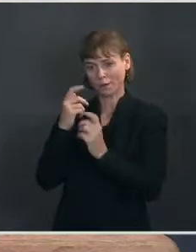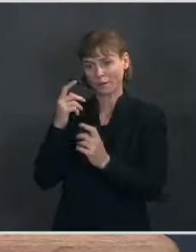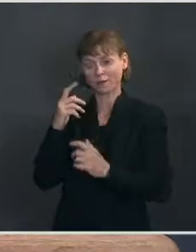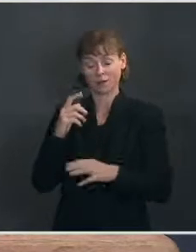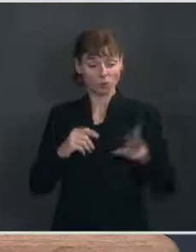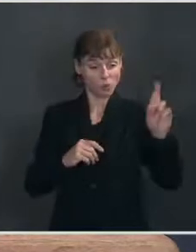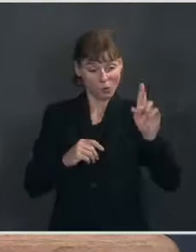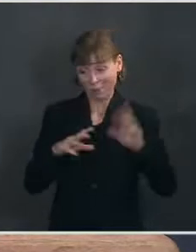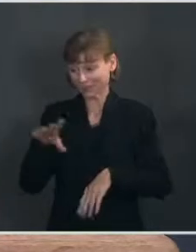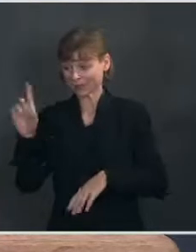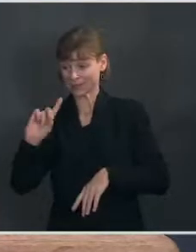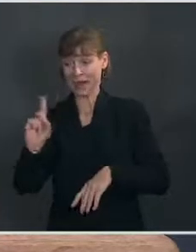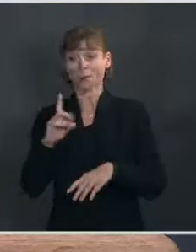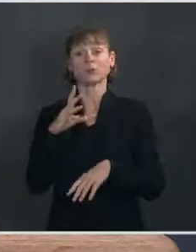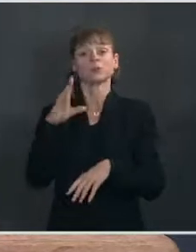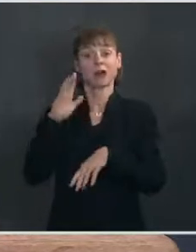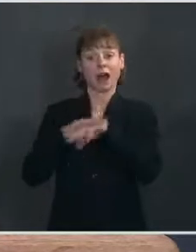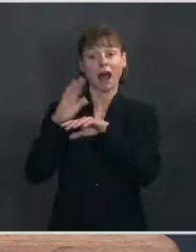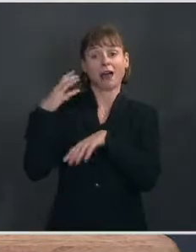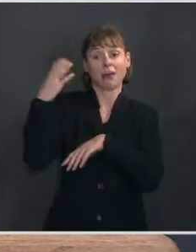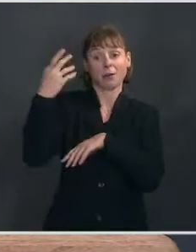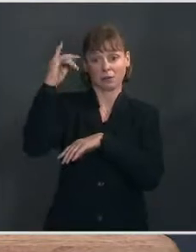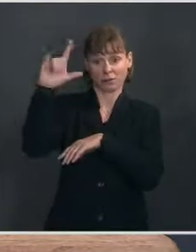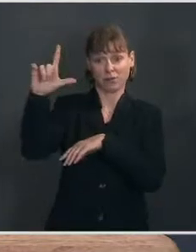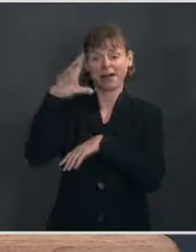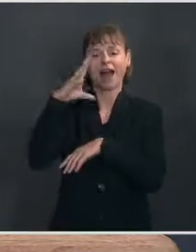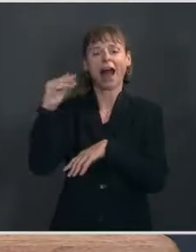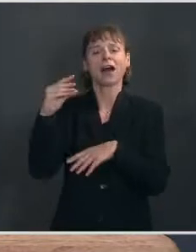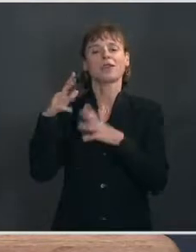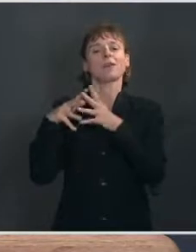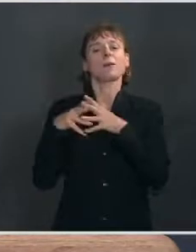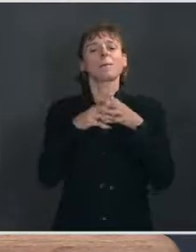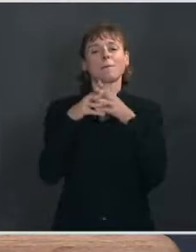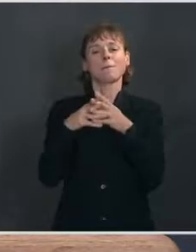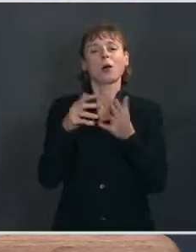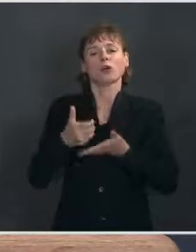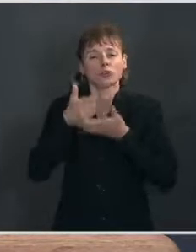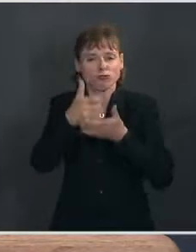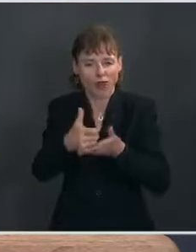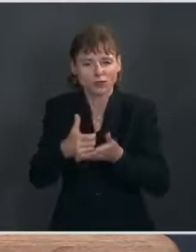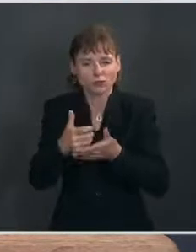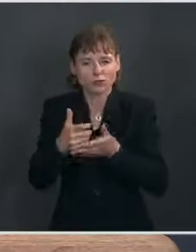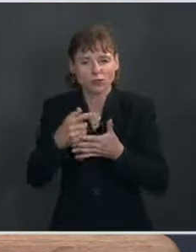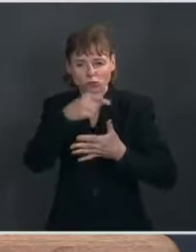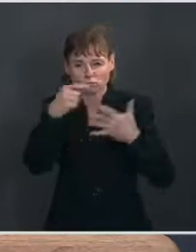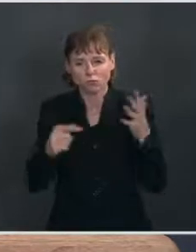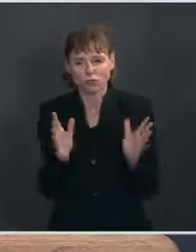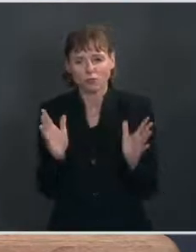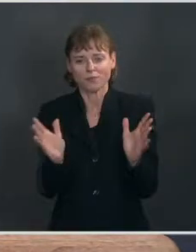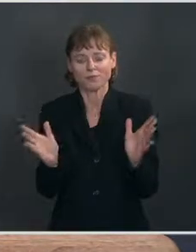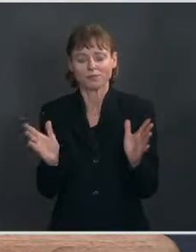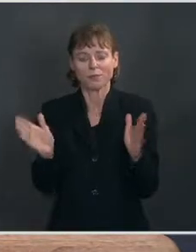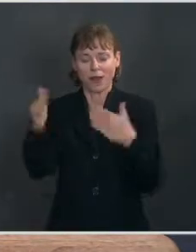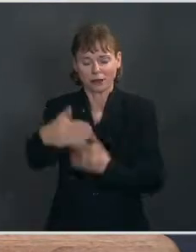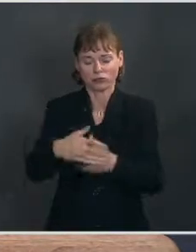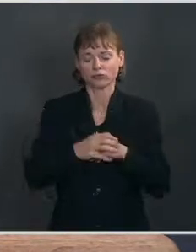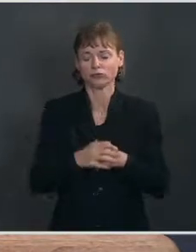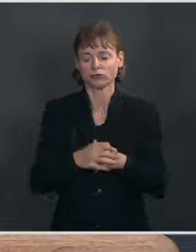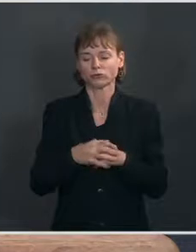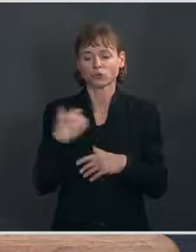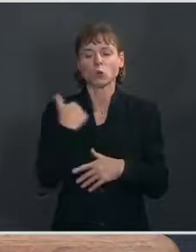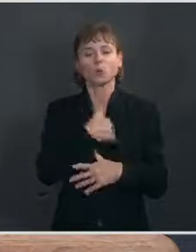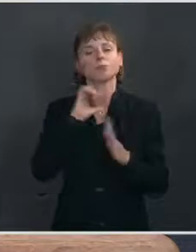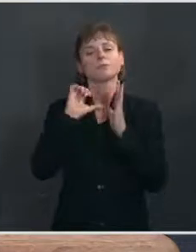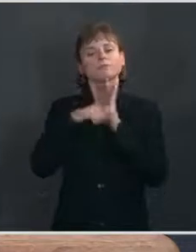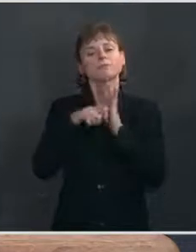and on Capitol Hill and on the American rescue package. Throughout those conversations, we've underscored the economic and health